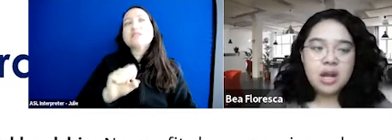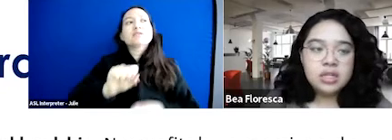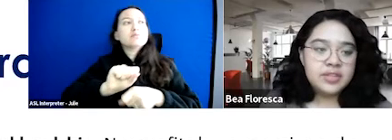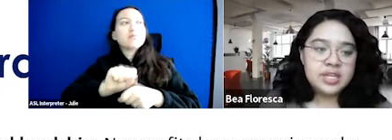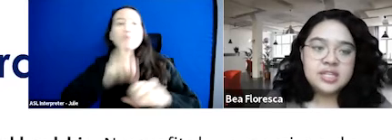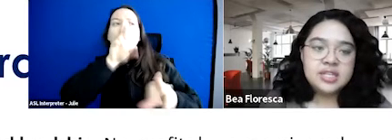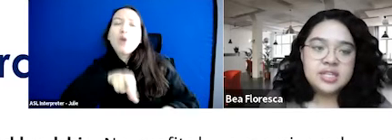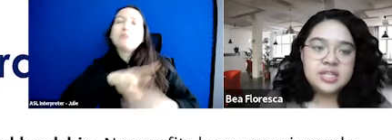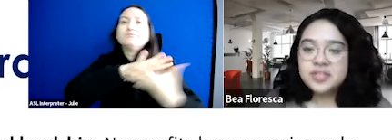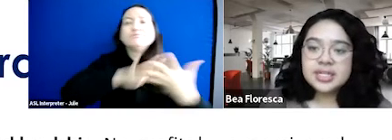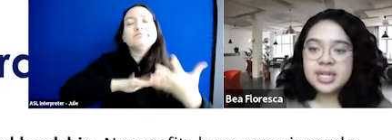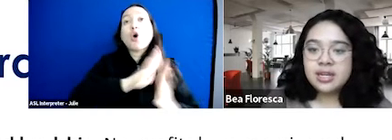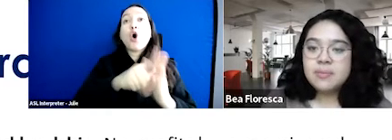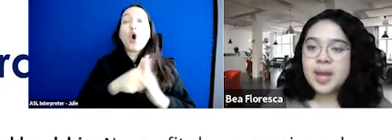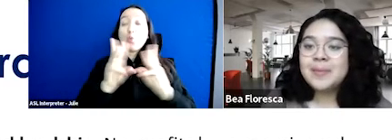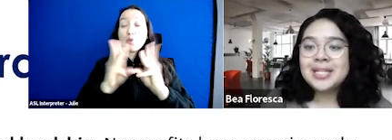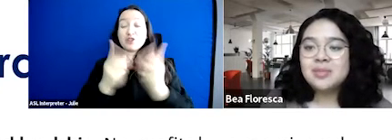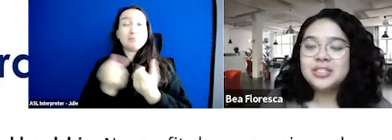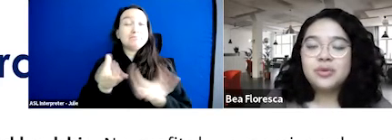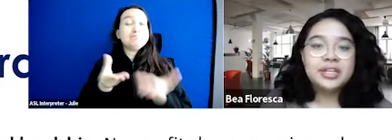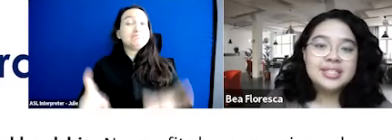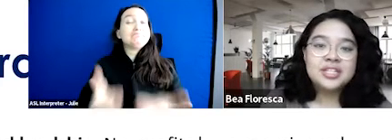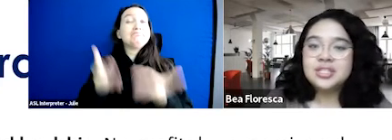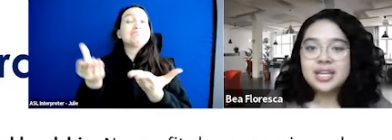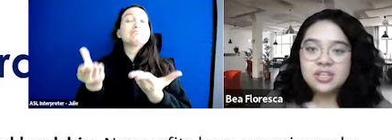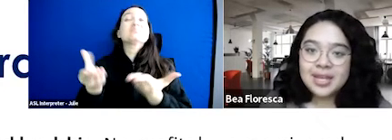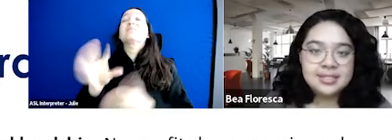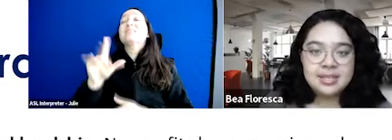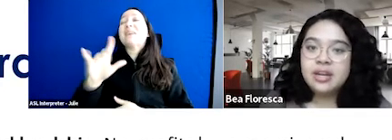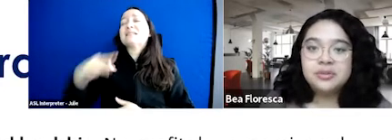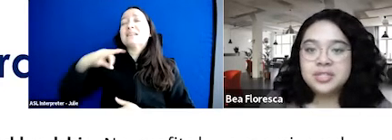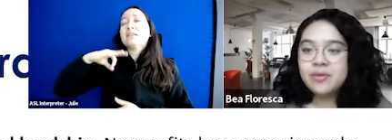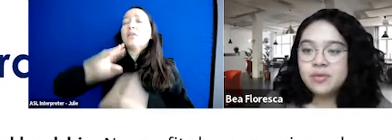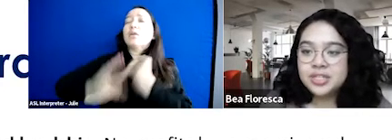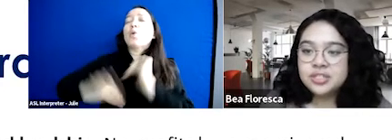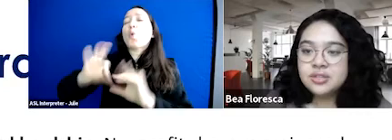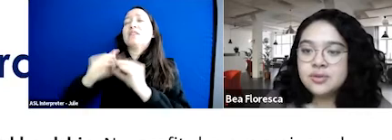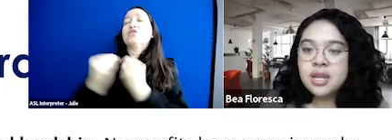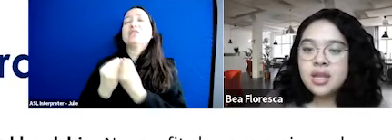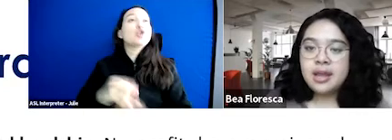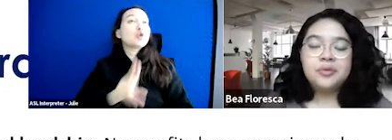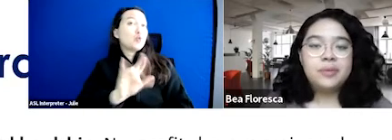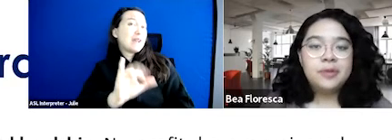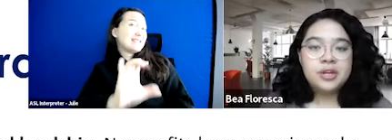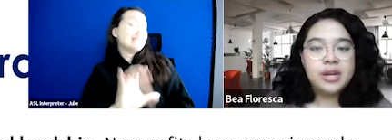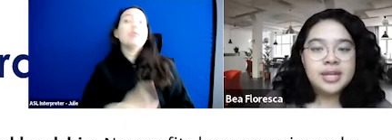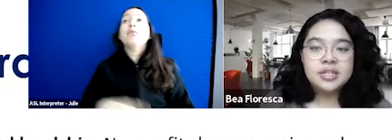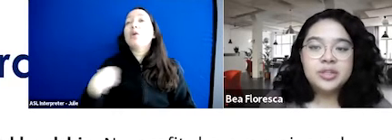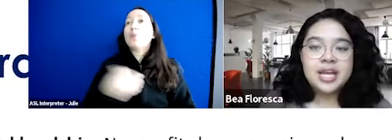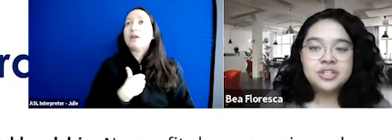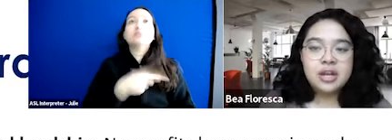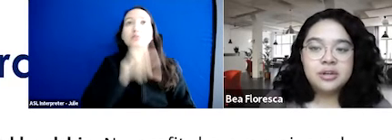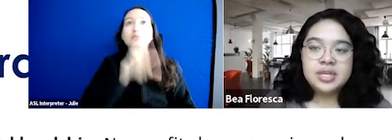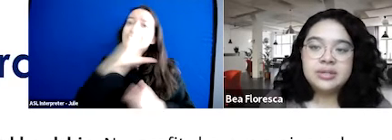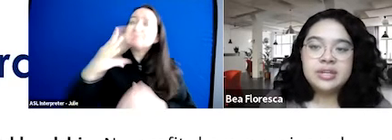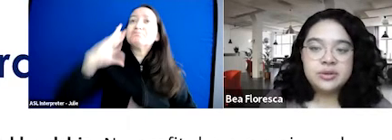And all of these workshops are facilitated by capacity building organizations like UIC and others that I will mention soon, who are pretty oriented